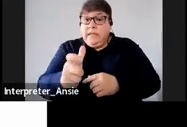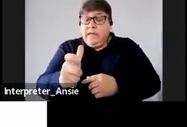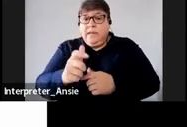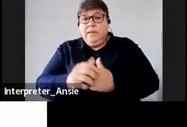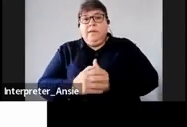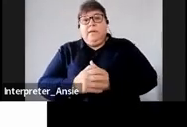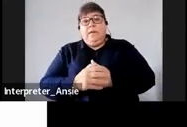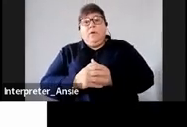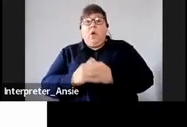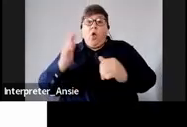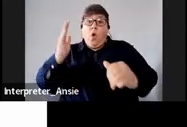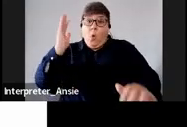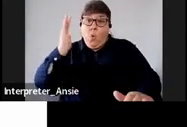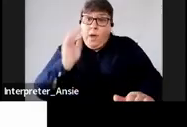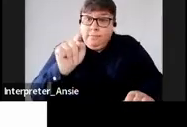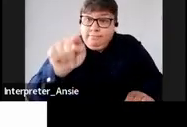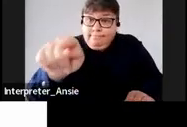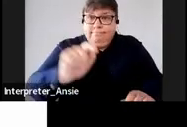when you apply for